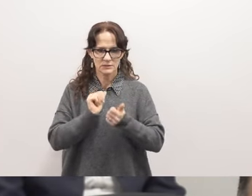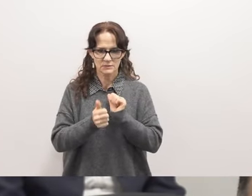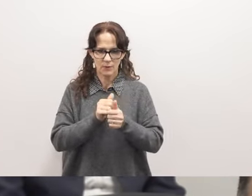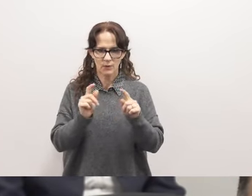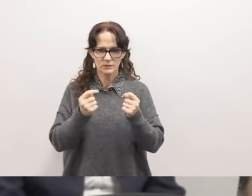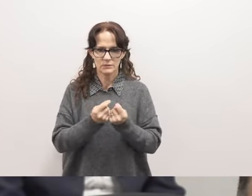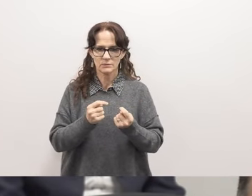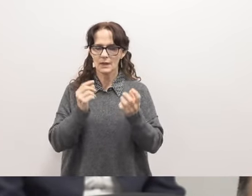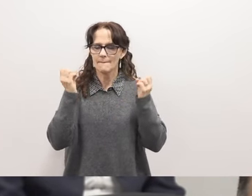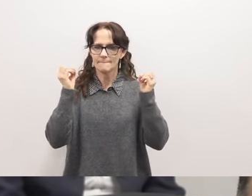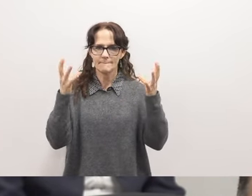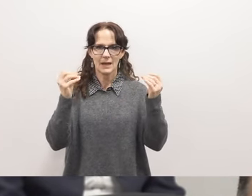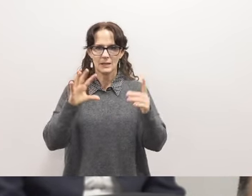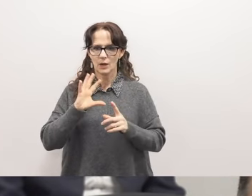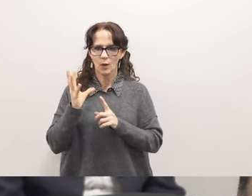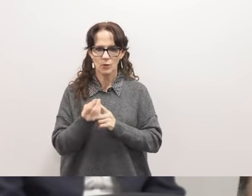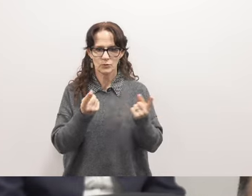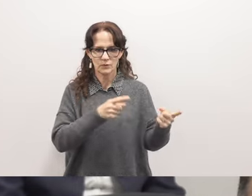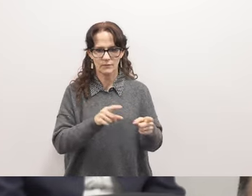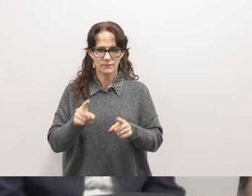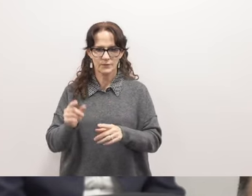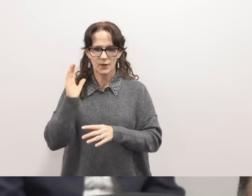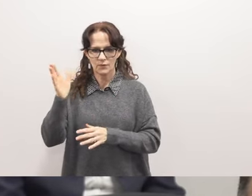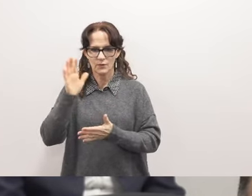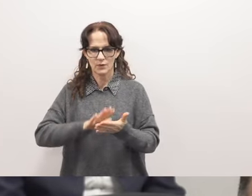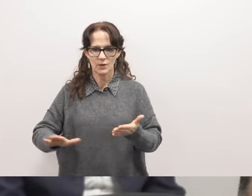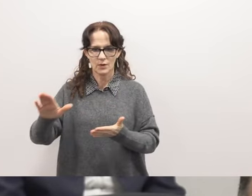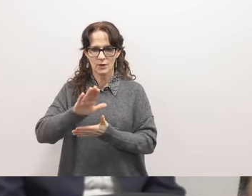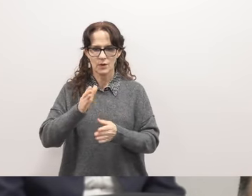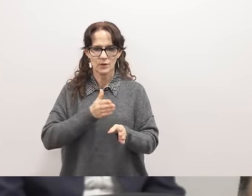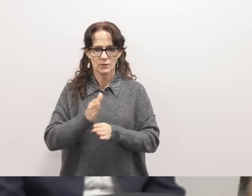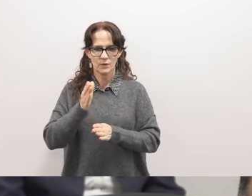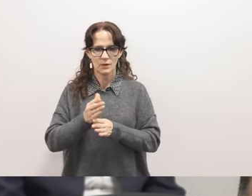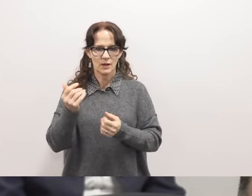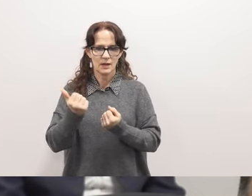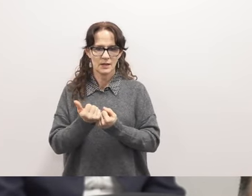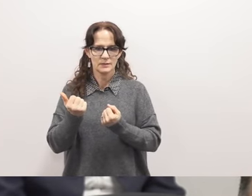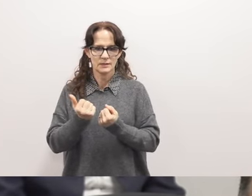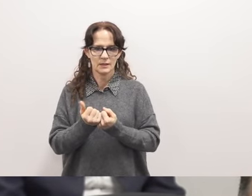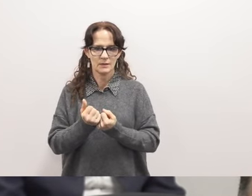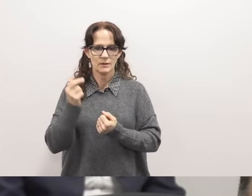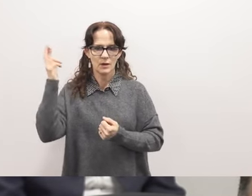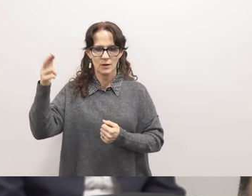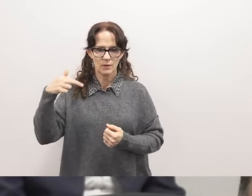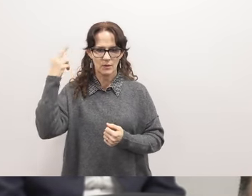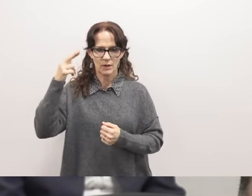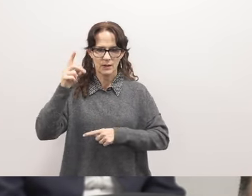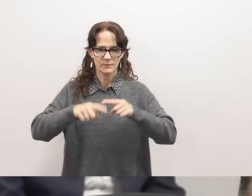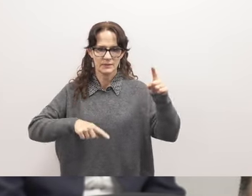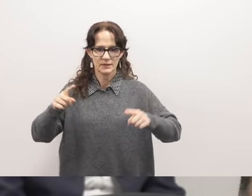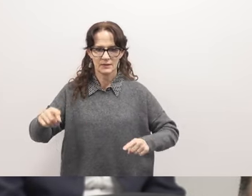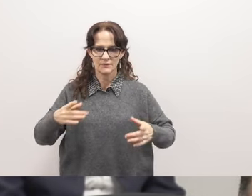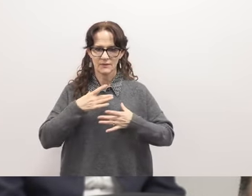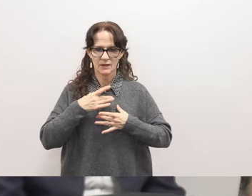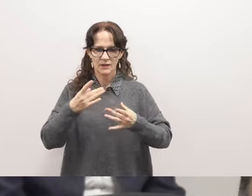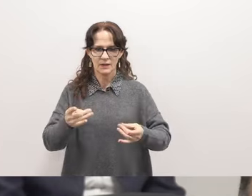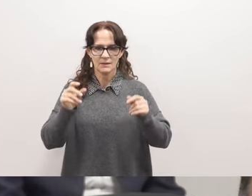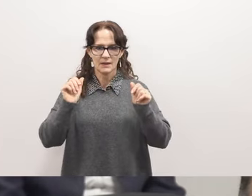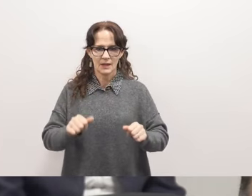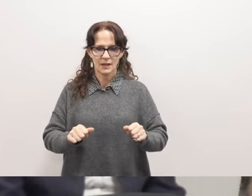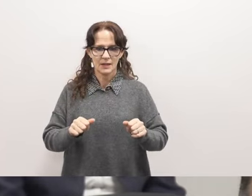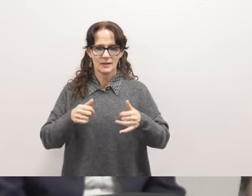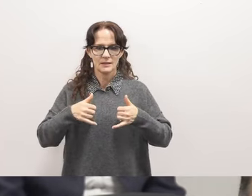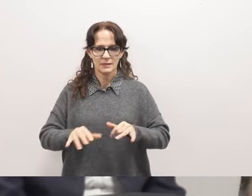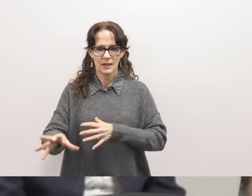events and plenty of future college and career assistance rams with all different interests have been able to stay